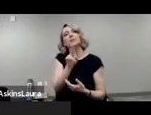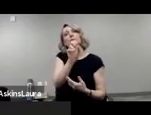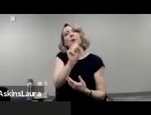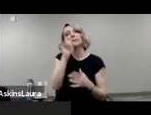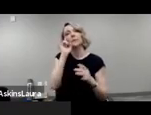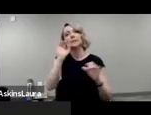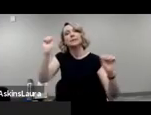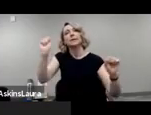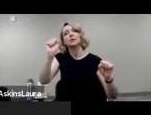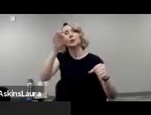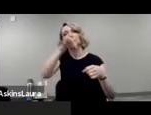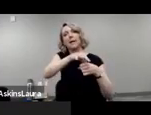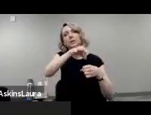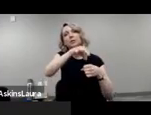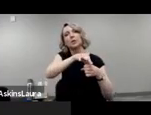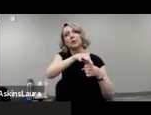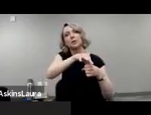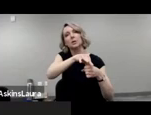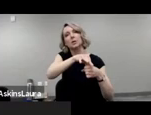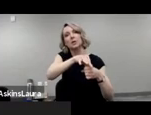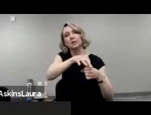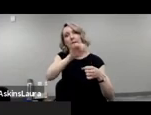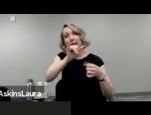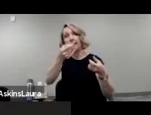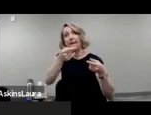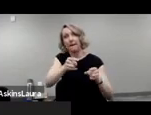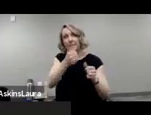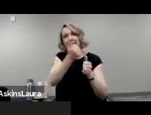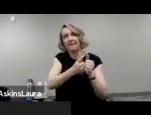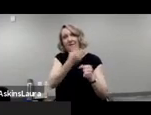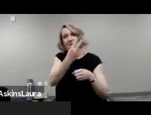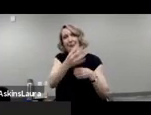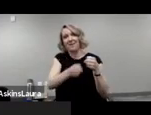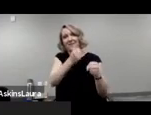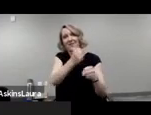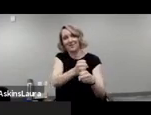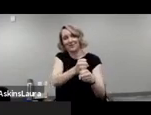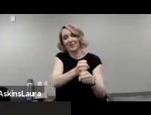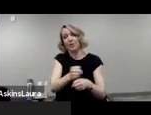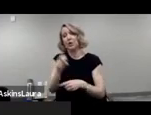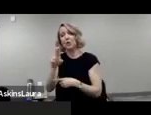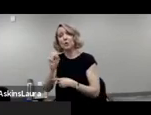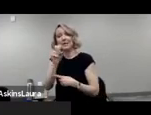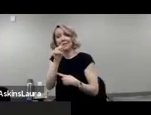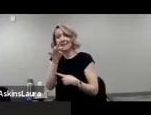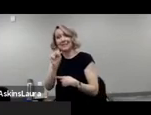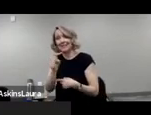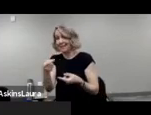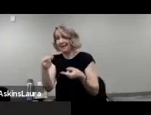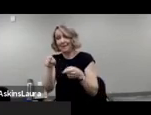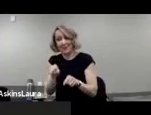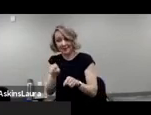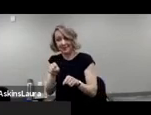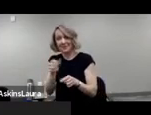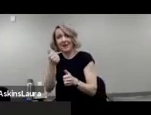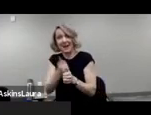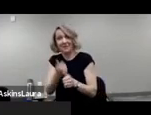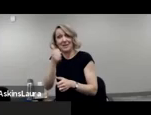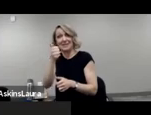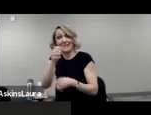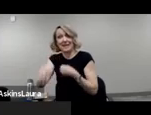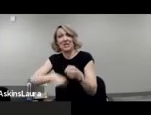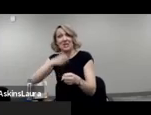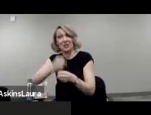election every four years, and the U.S. census comes around every 10